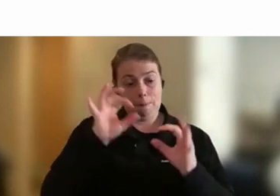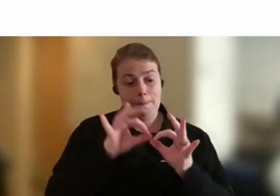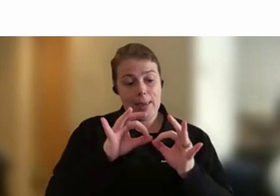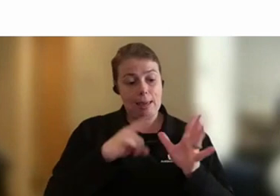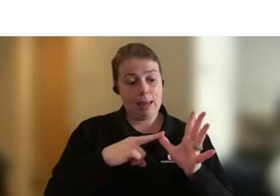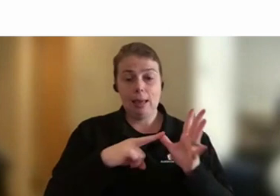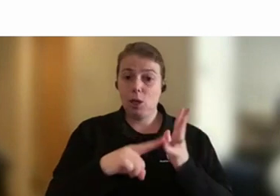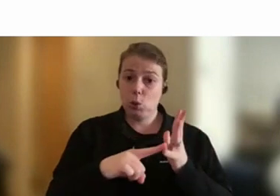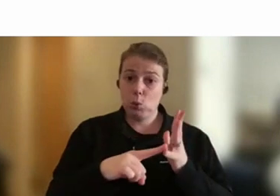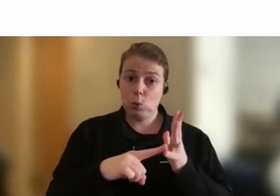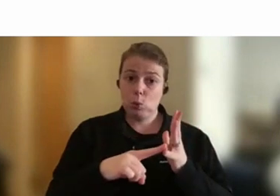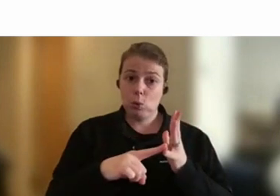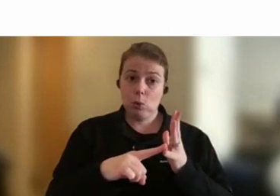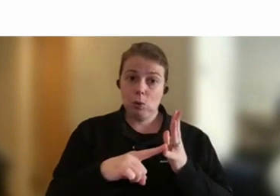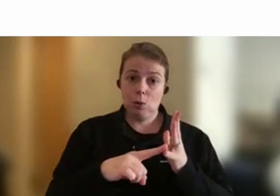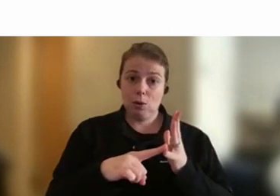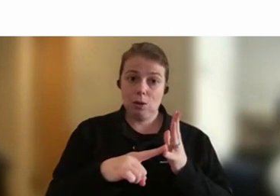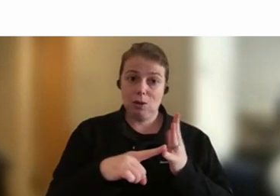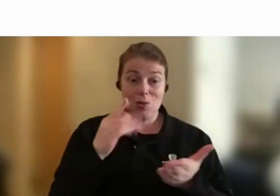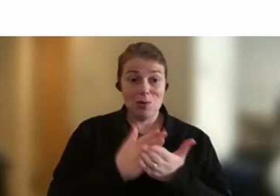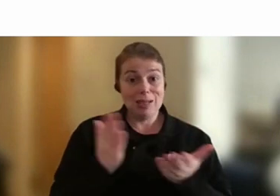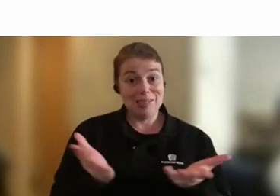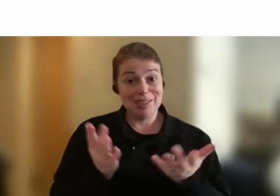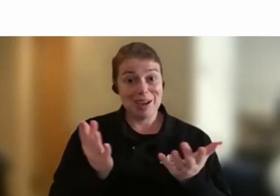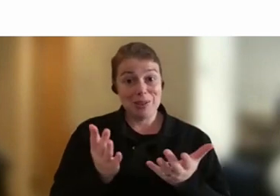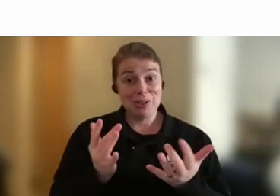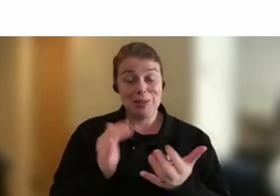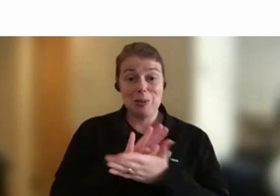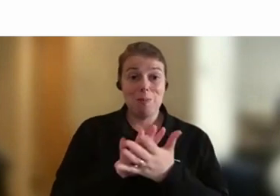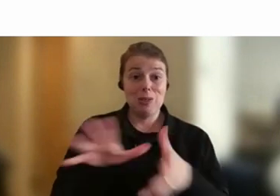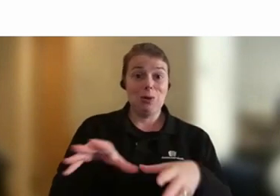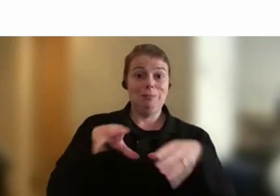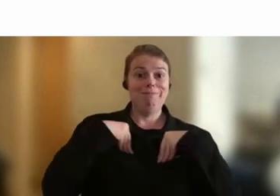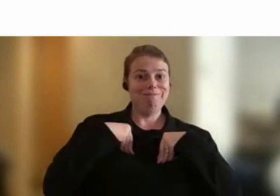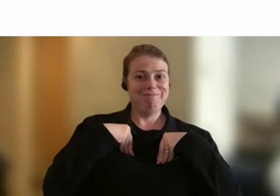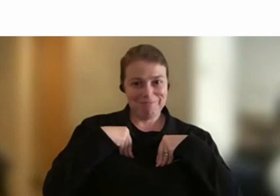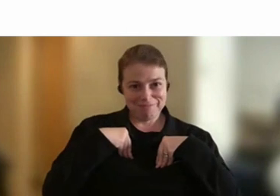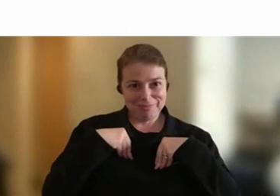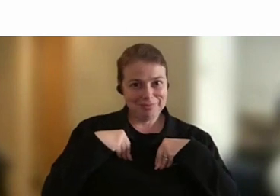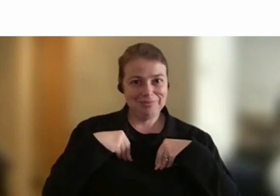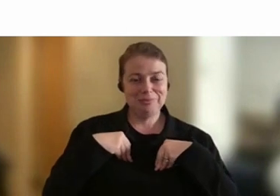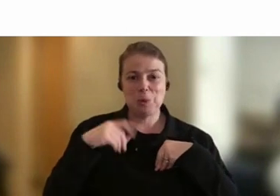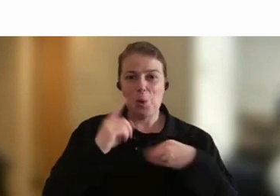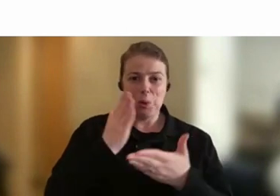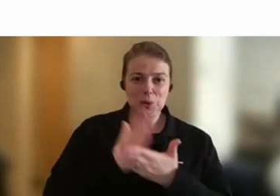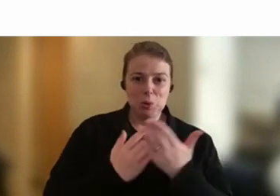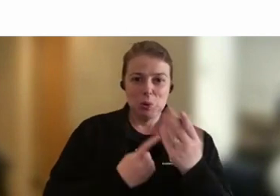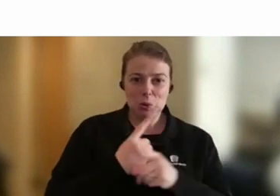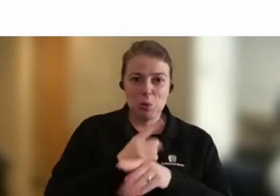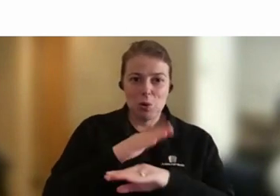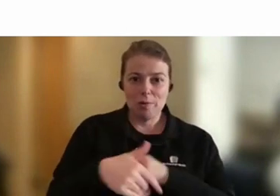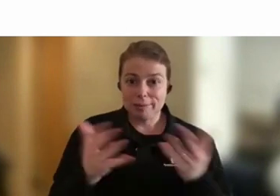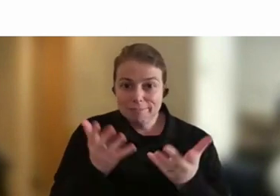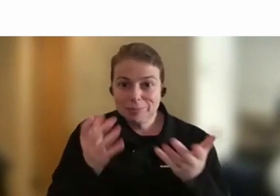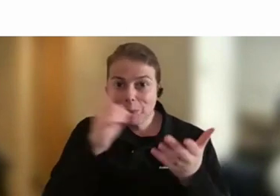actually really encouraging because we're actually embracing what we're actually talking about in terms of encouraging people to